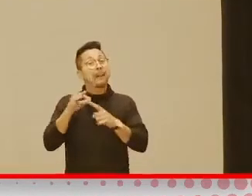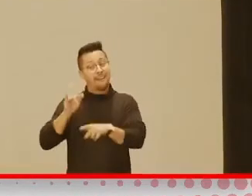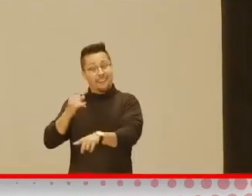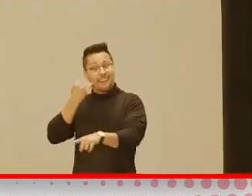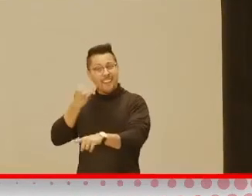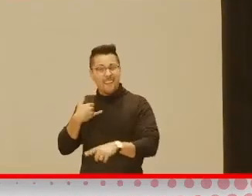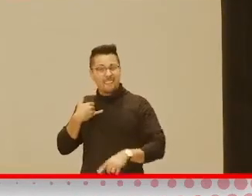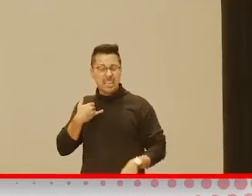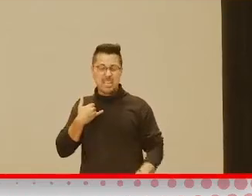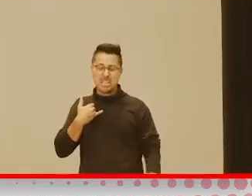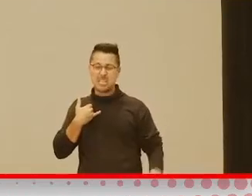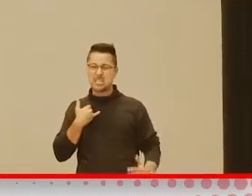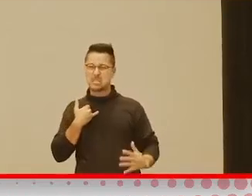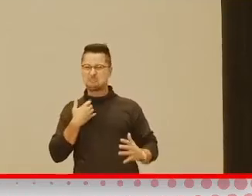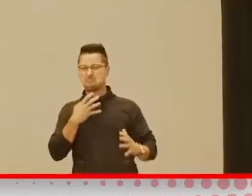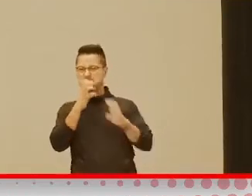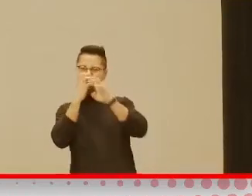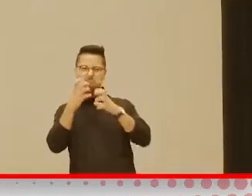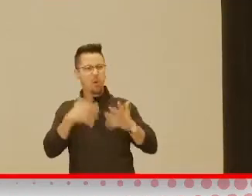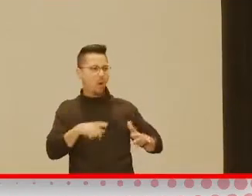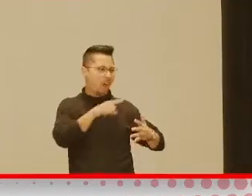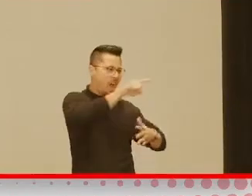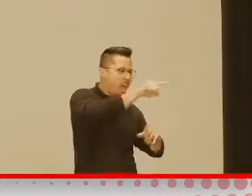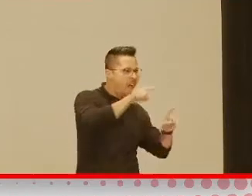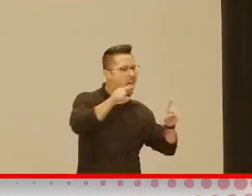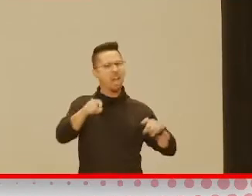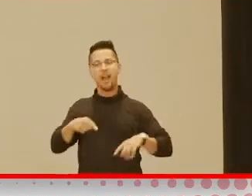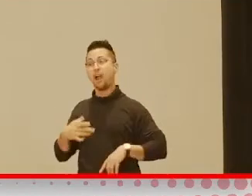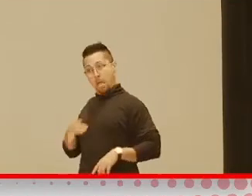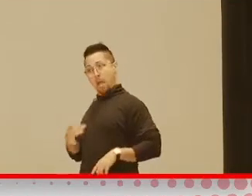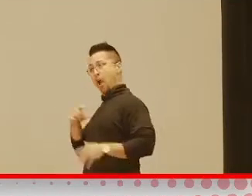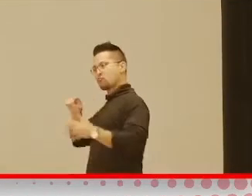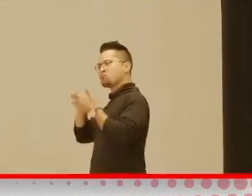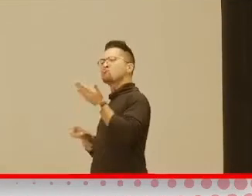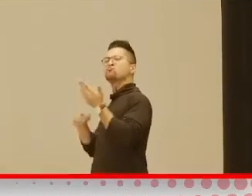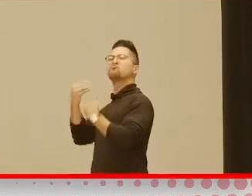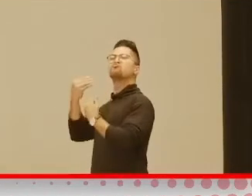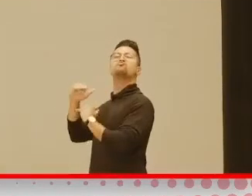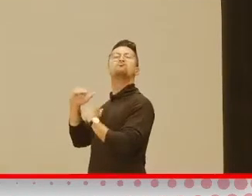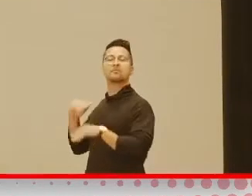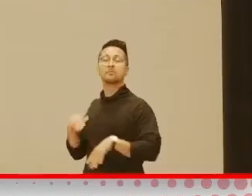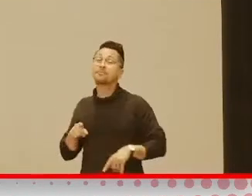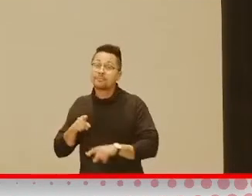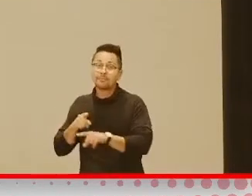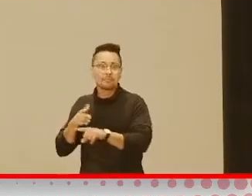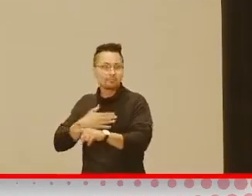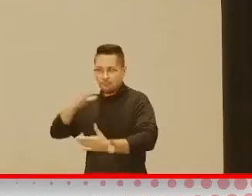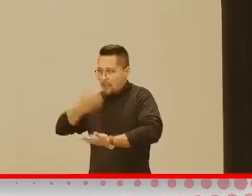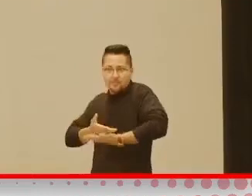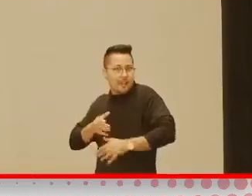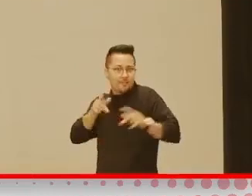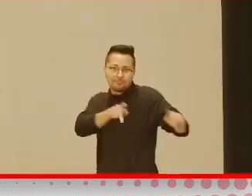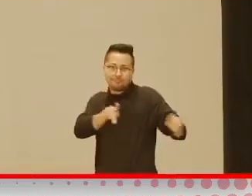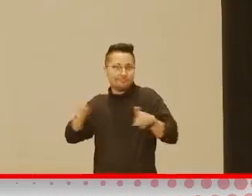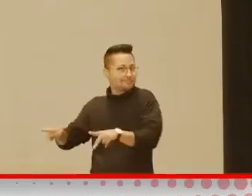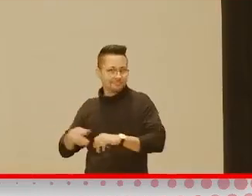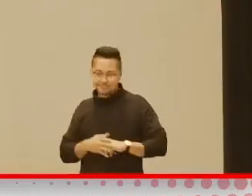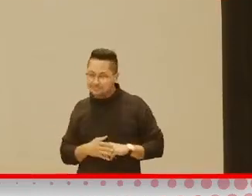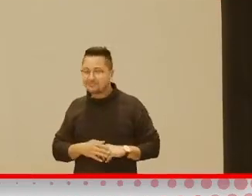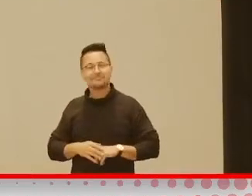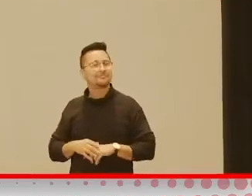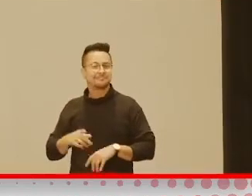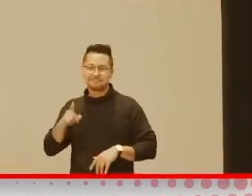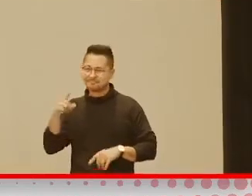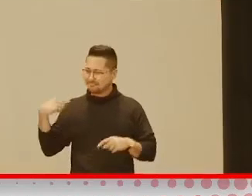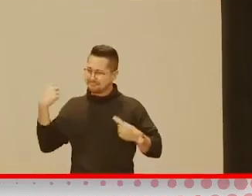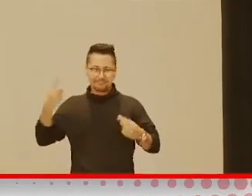Jeremy. He's like, Mom. But Jeremy's a picky eater. So, you know, it's always been a challenge